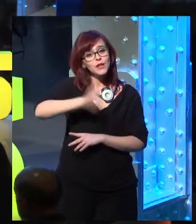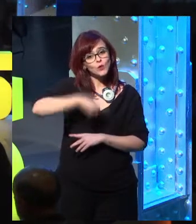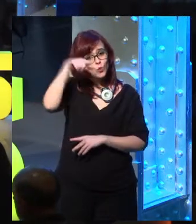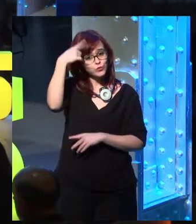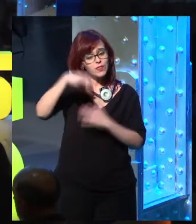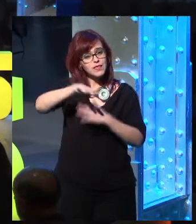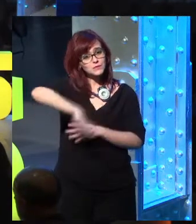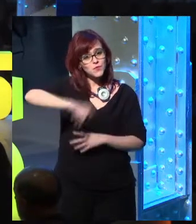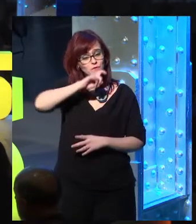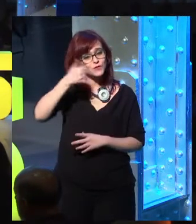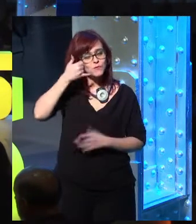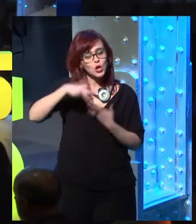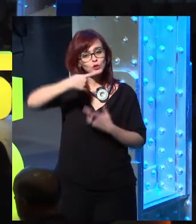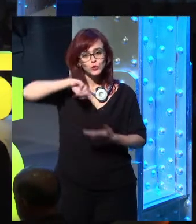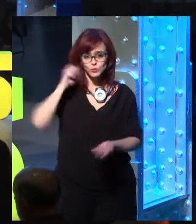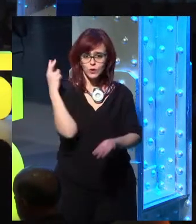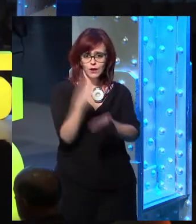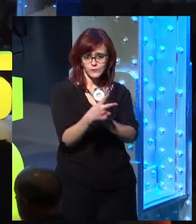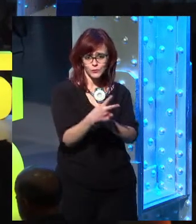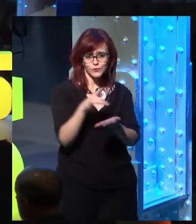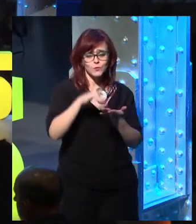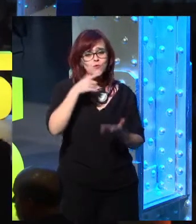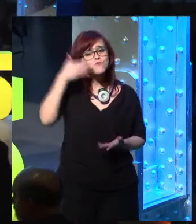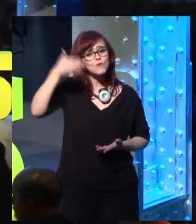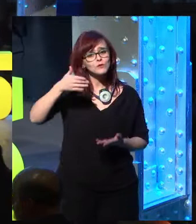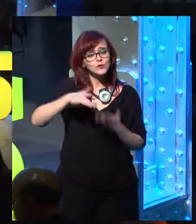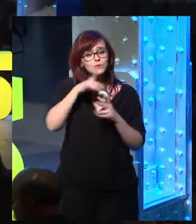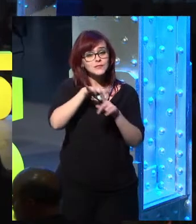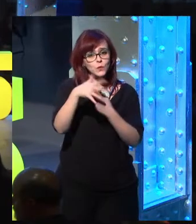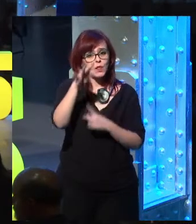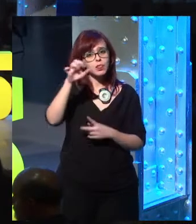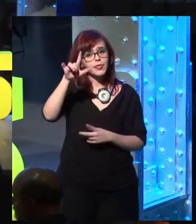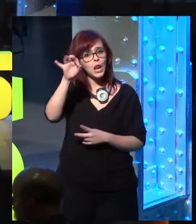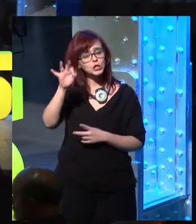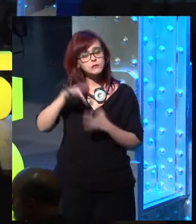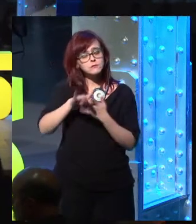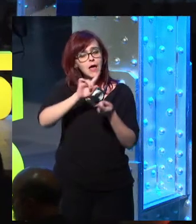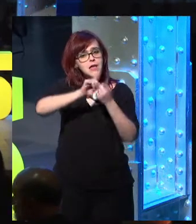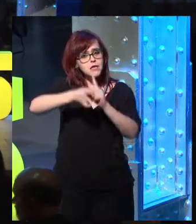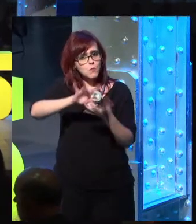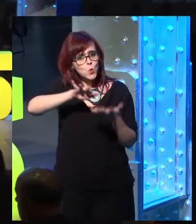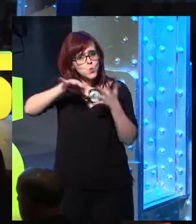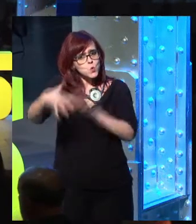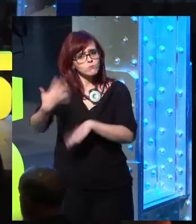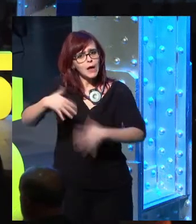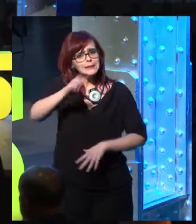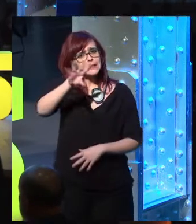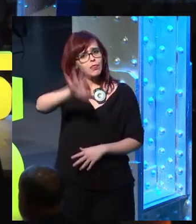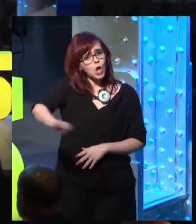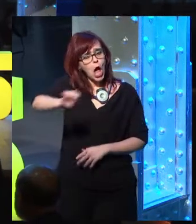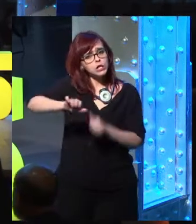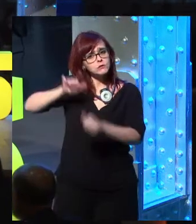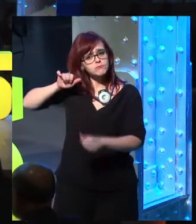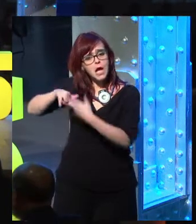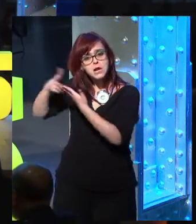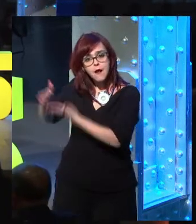cultural space of Telefónica for us. It was a great challenge to introduce changes and tell us 35 years of